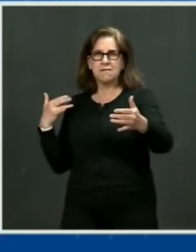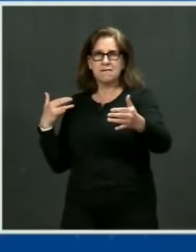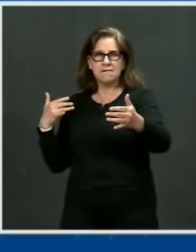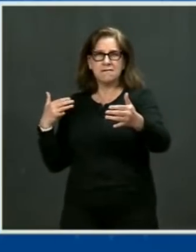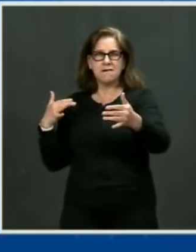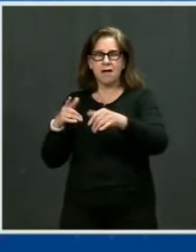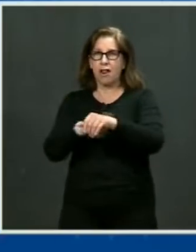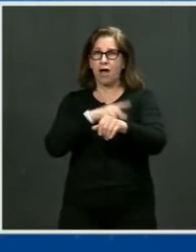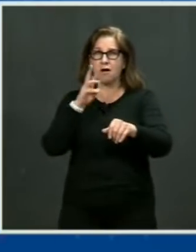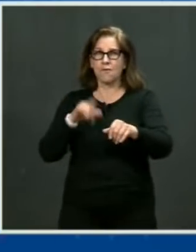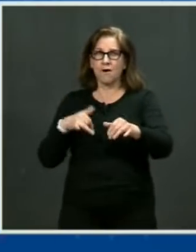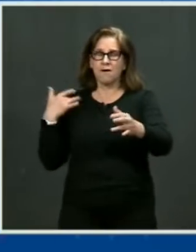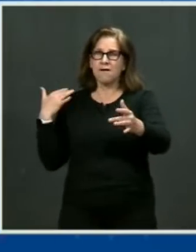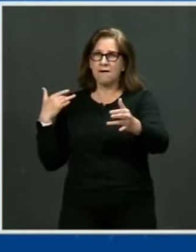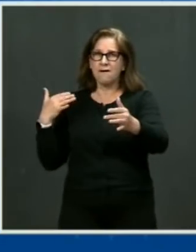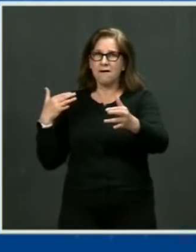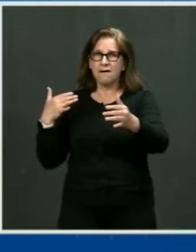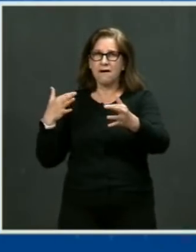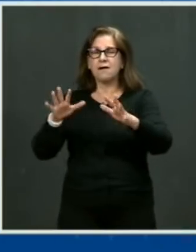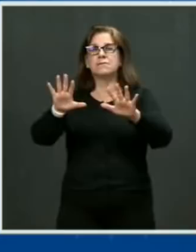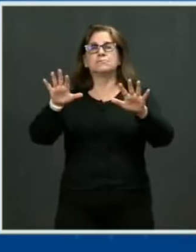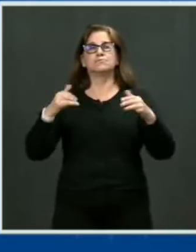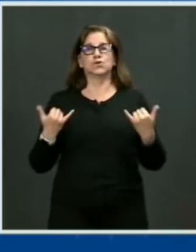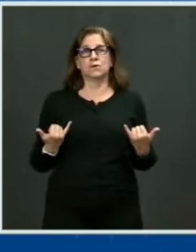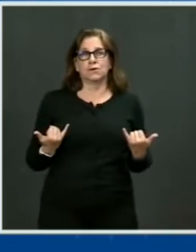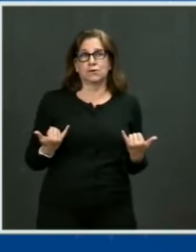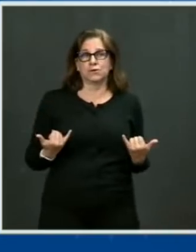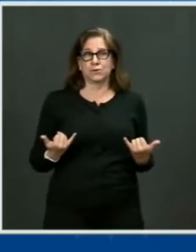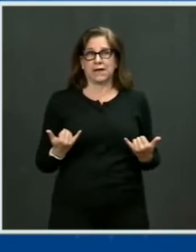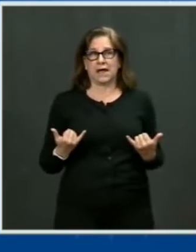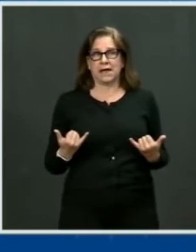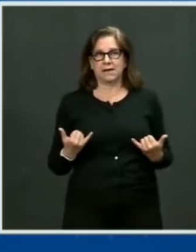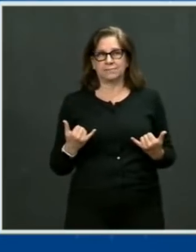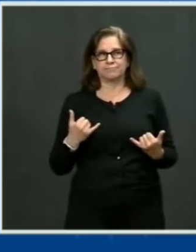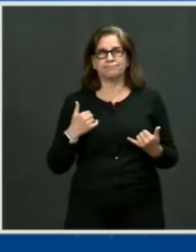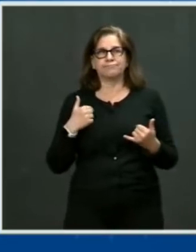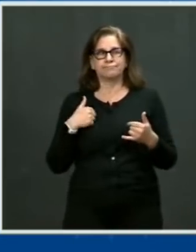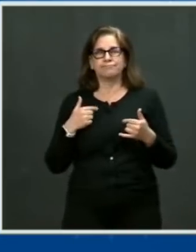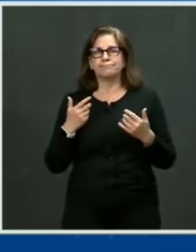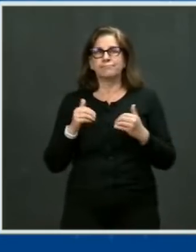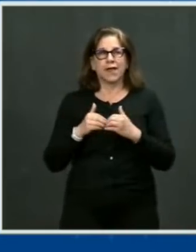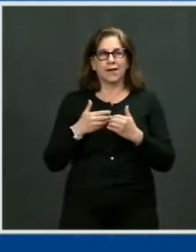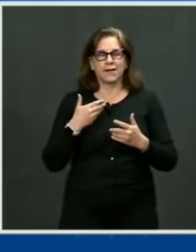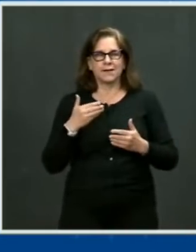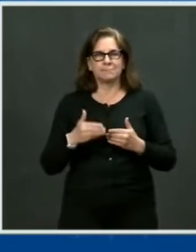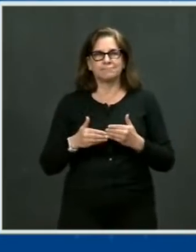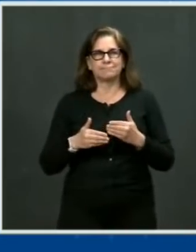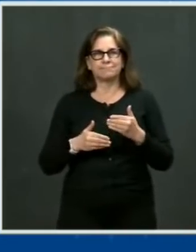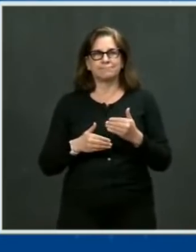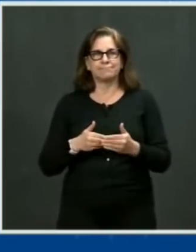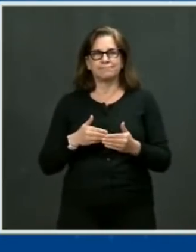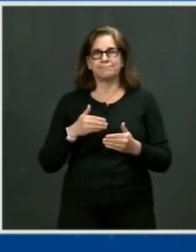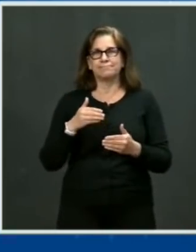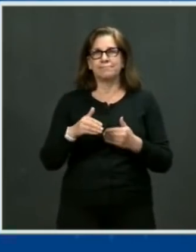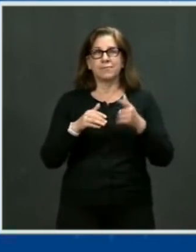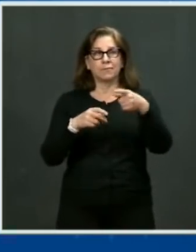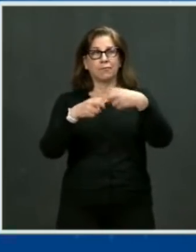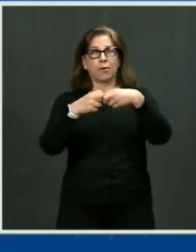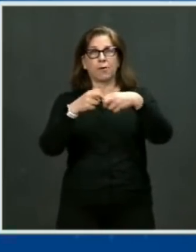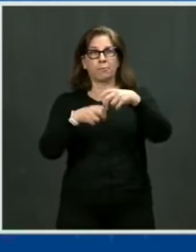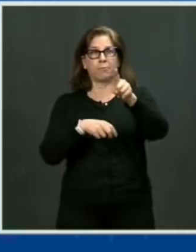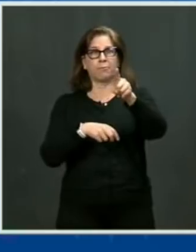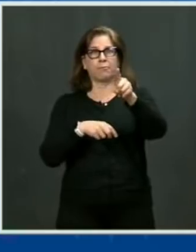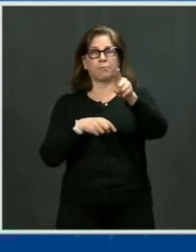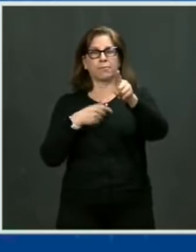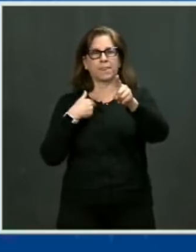But also, today, we're taking steps to confront not just the gun crisis, but what is actually a public